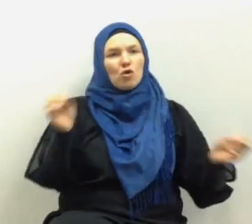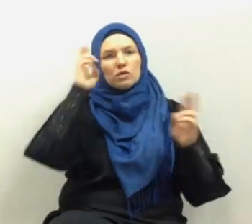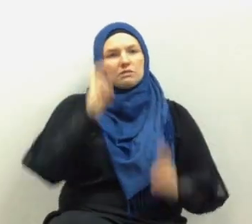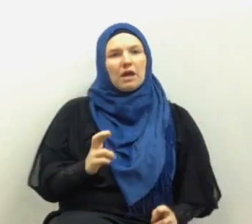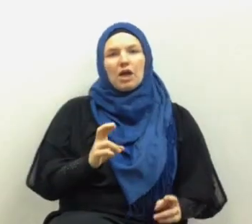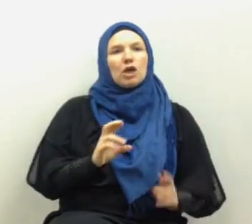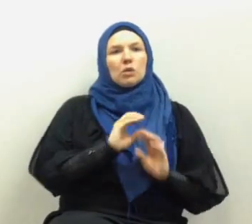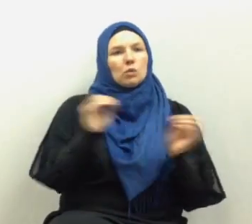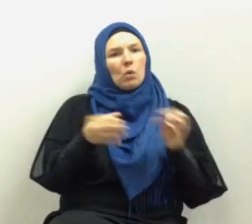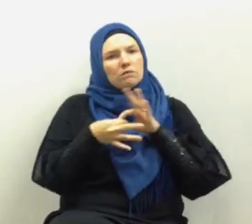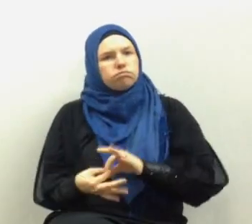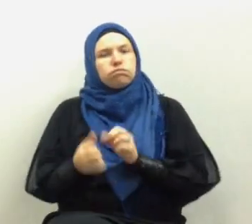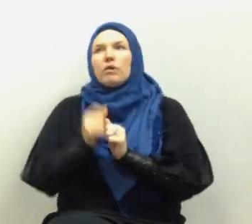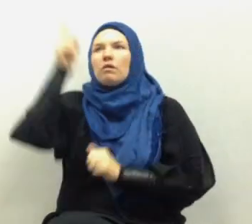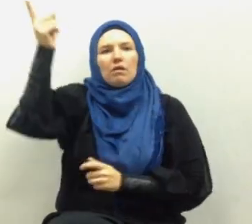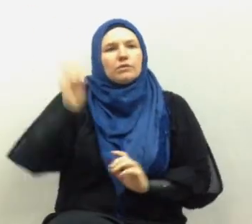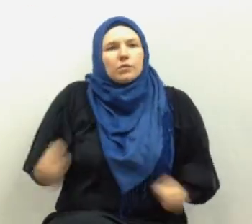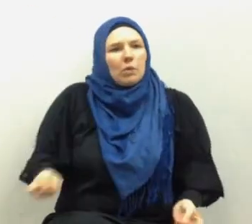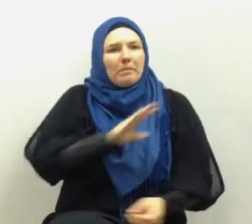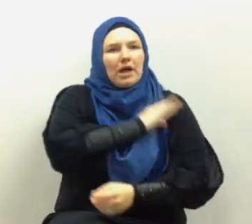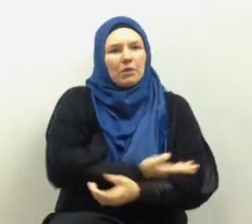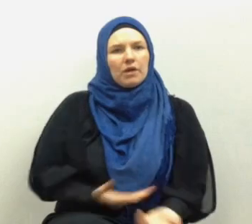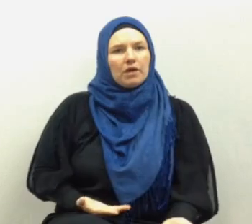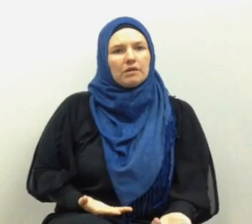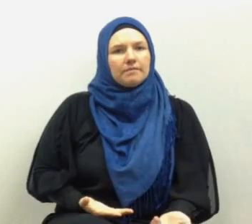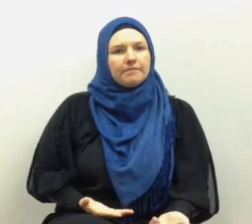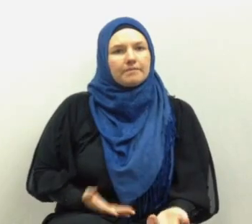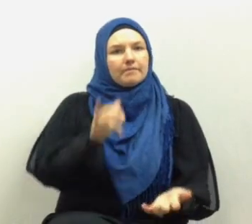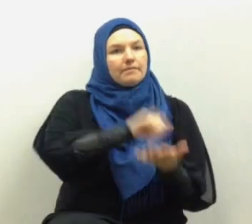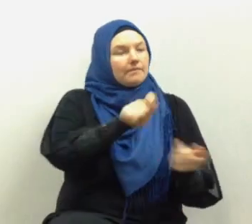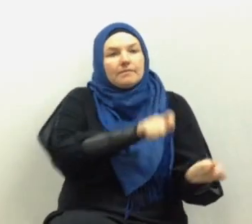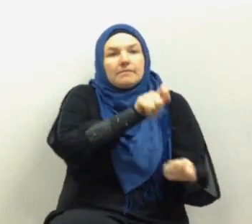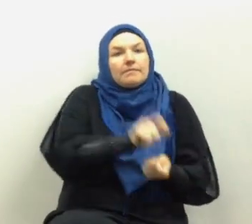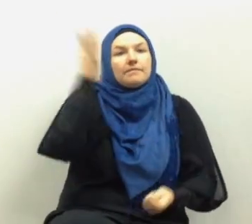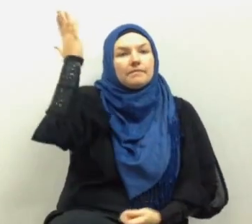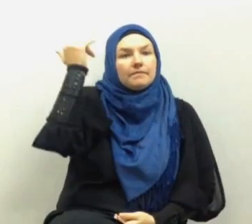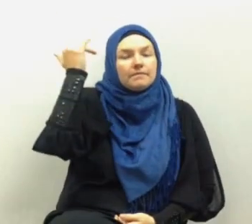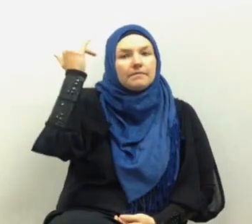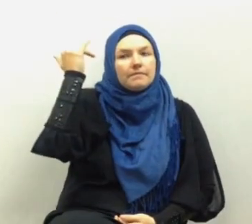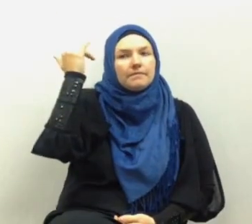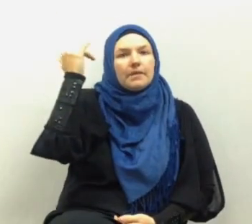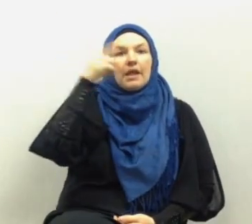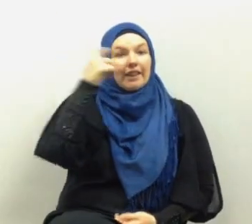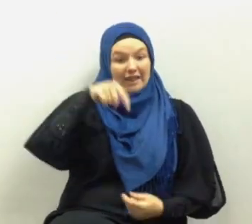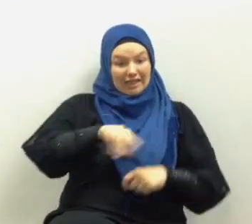who have no anchors in their life who have no power it is exactly because